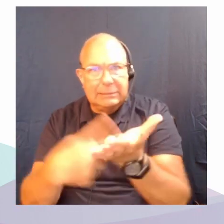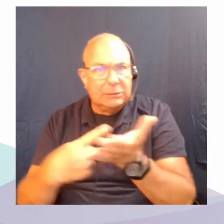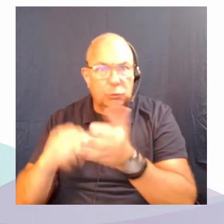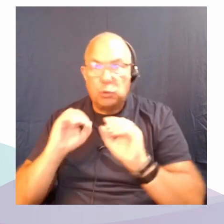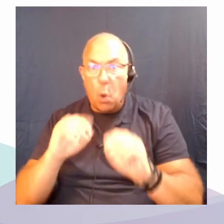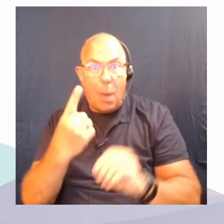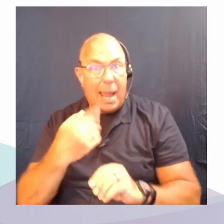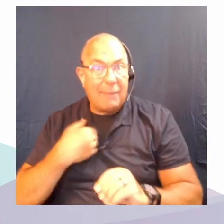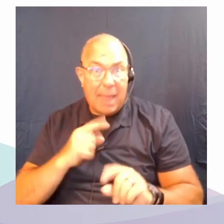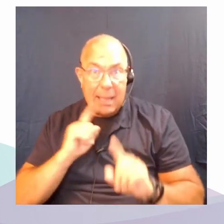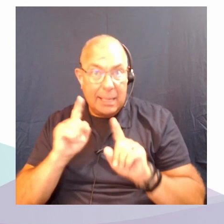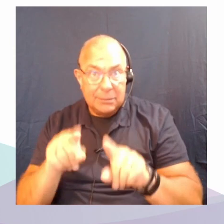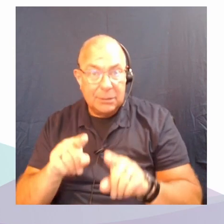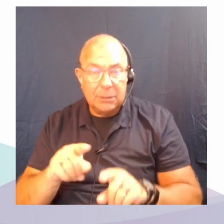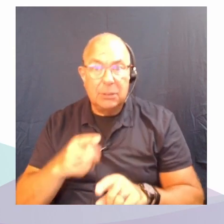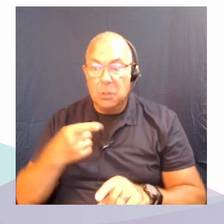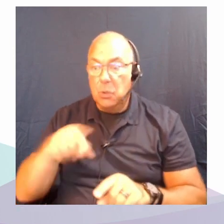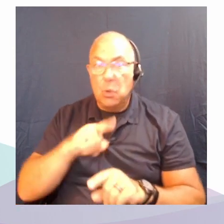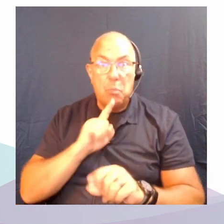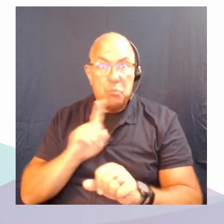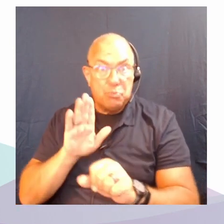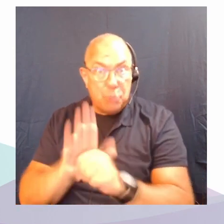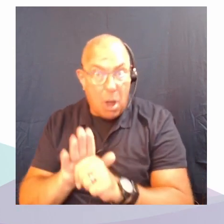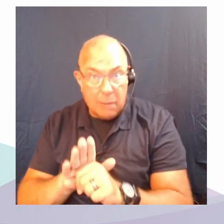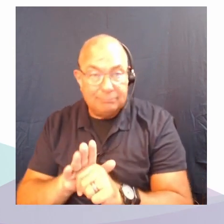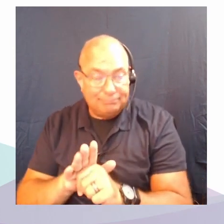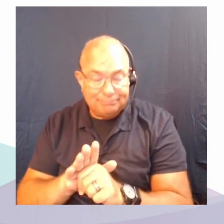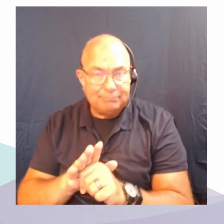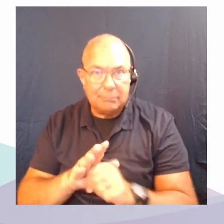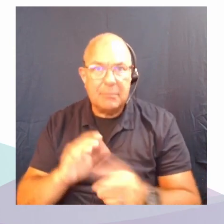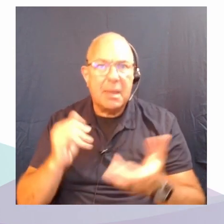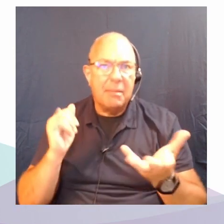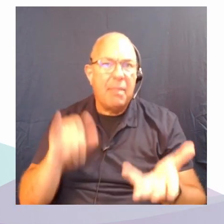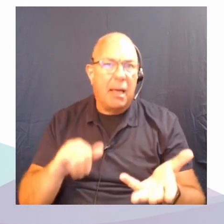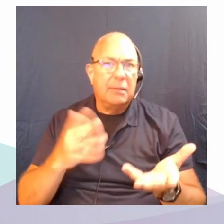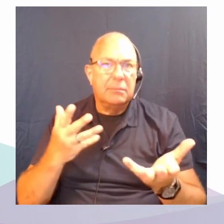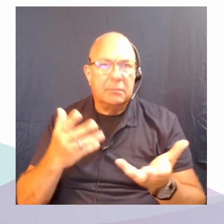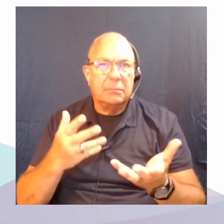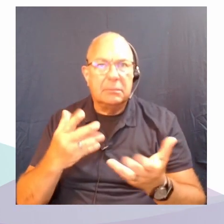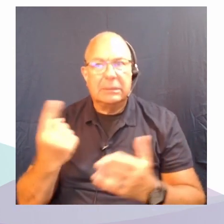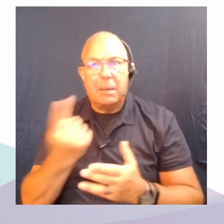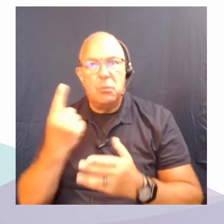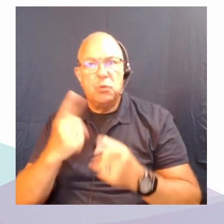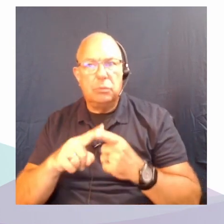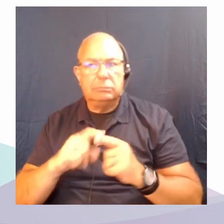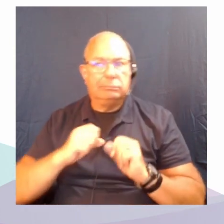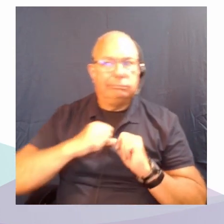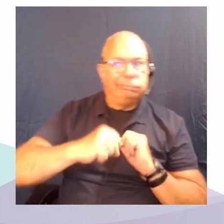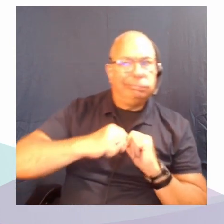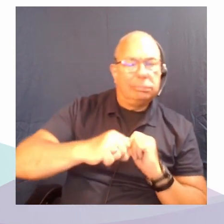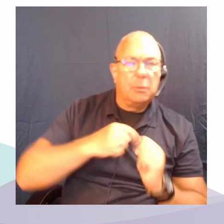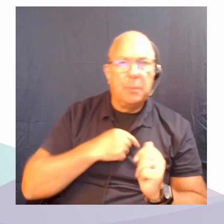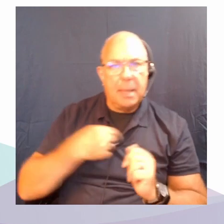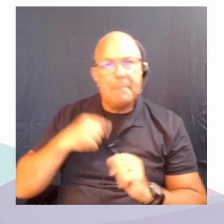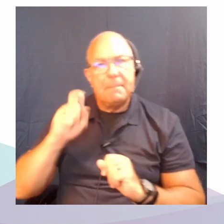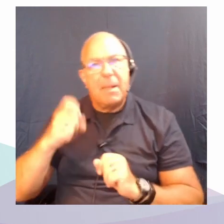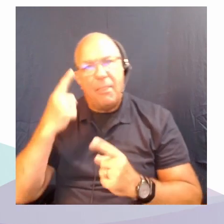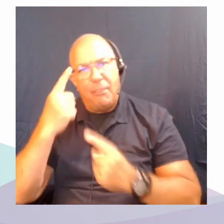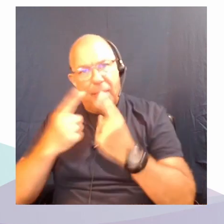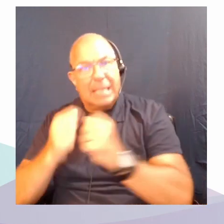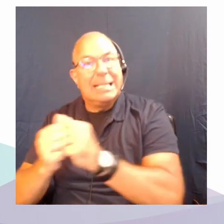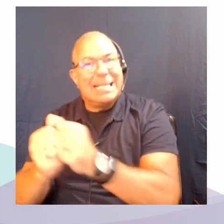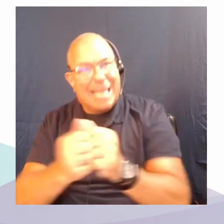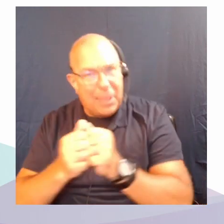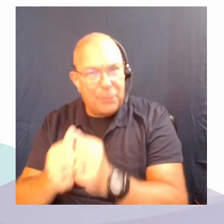promises they do is you know someone to be skeptical of and so we really have to think together so um